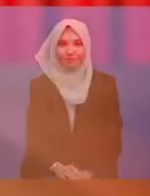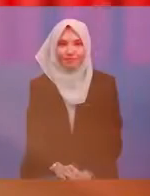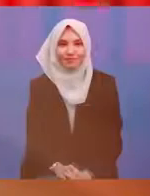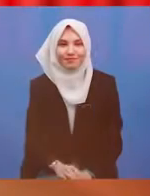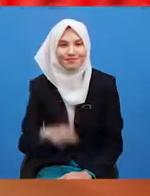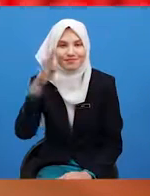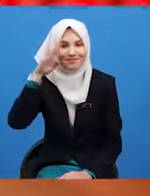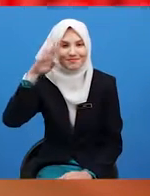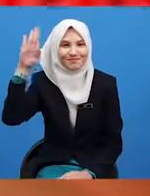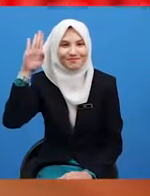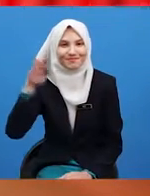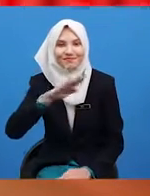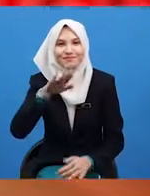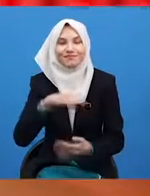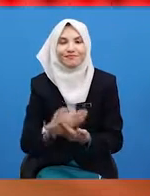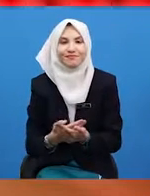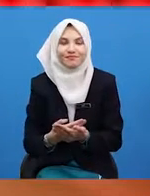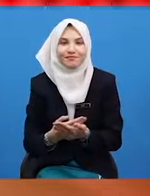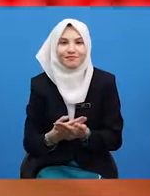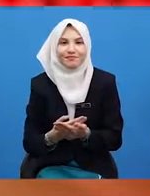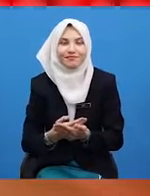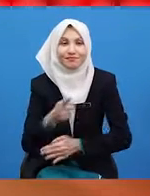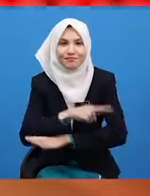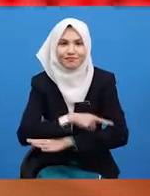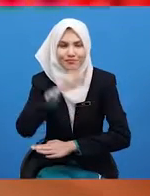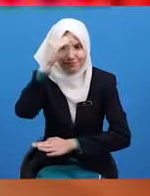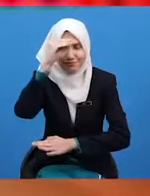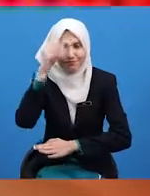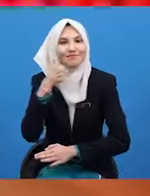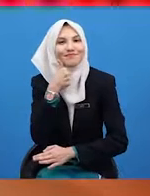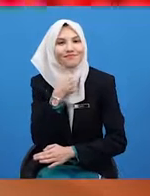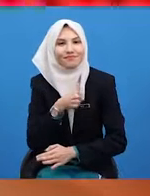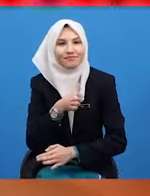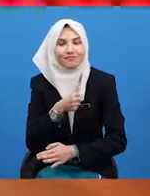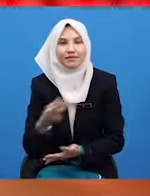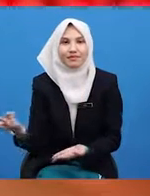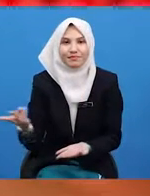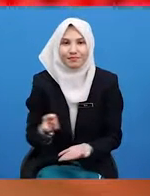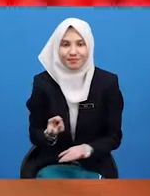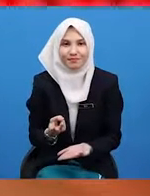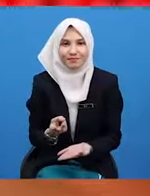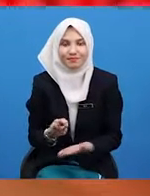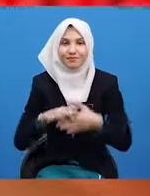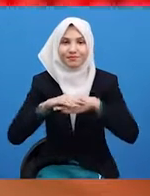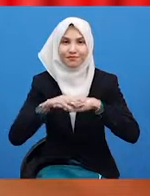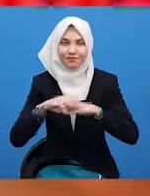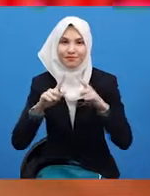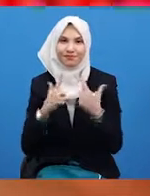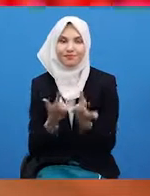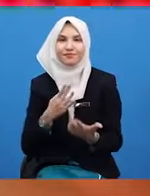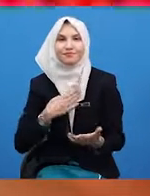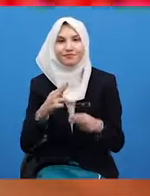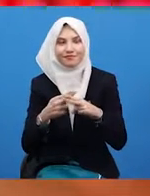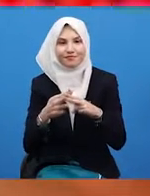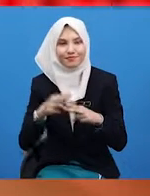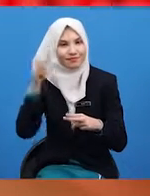Hi there! Good day boys and girls! Welcome back to our English class. My name is Miss Rita